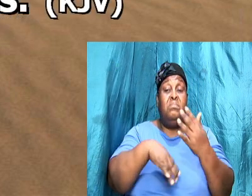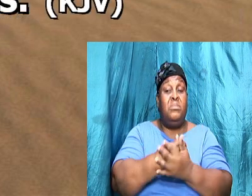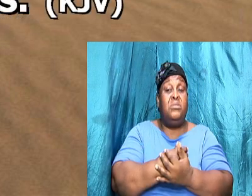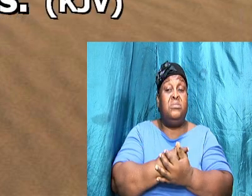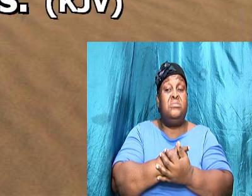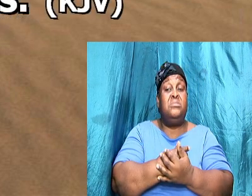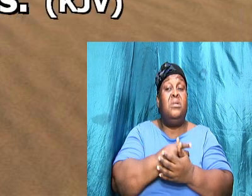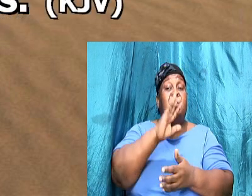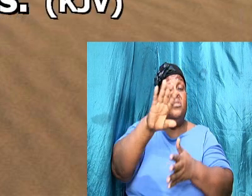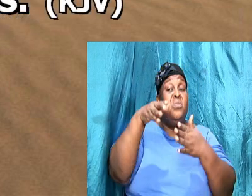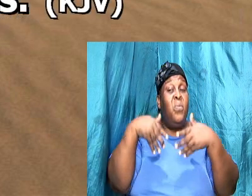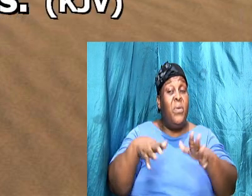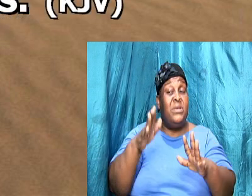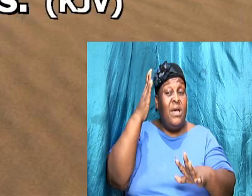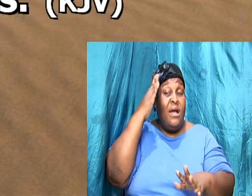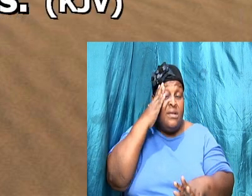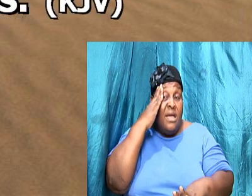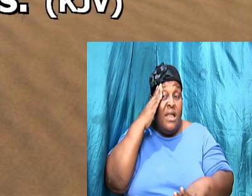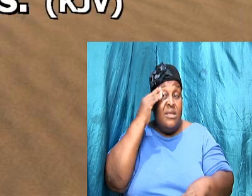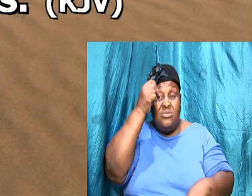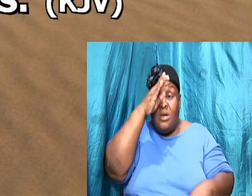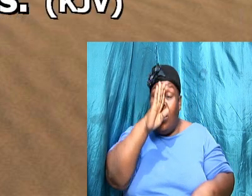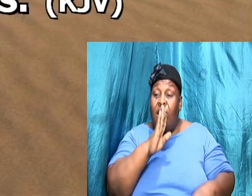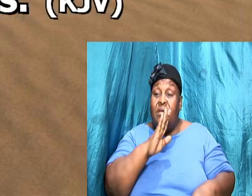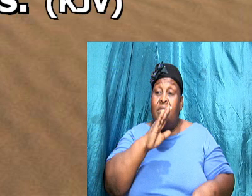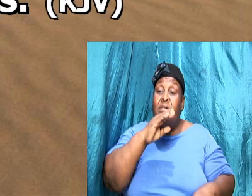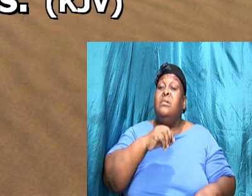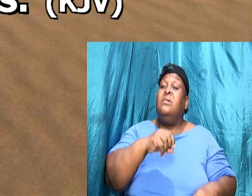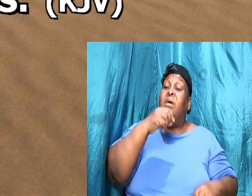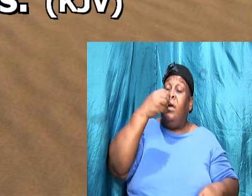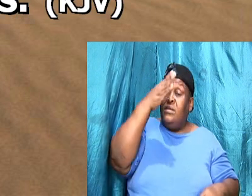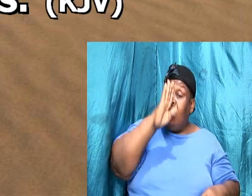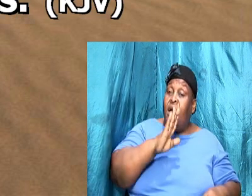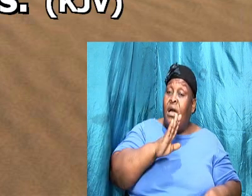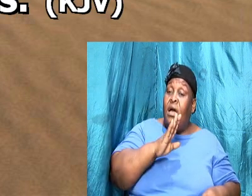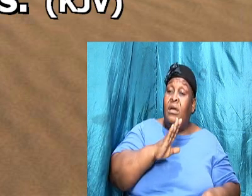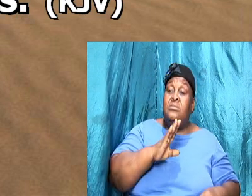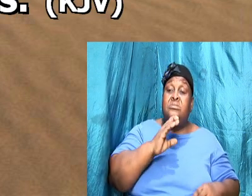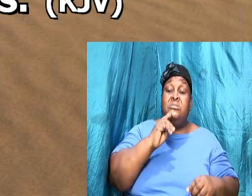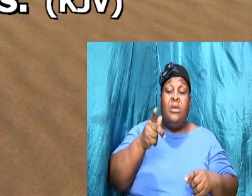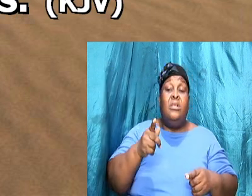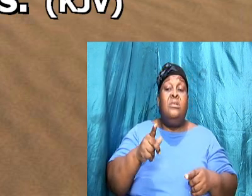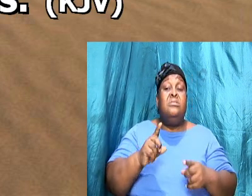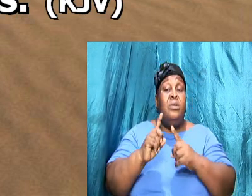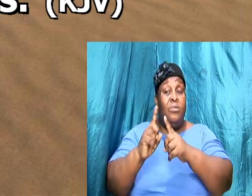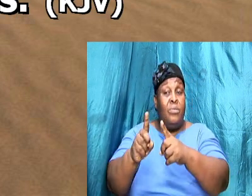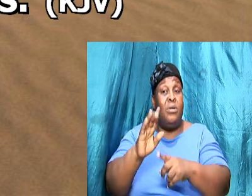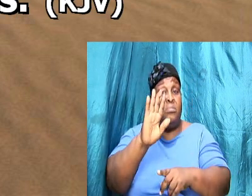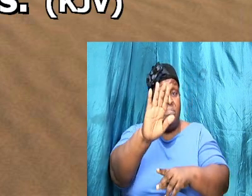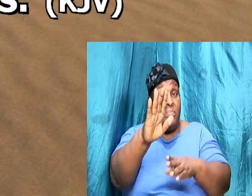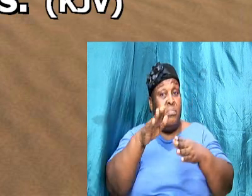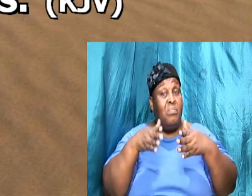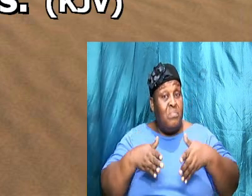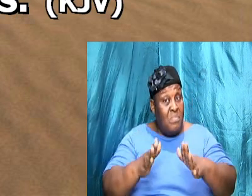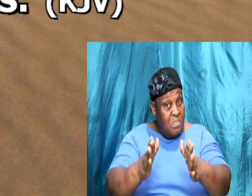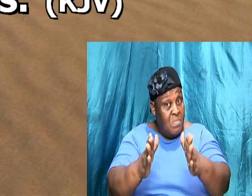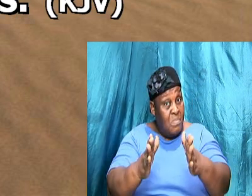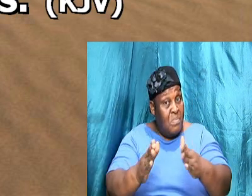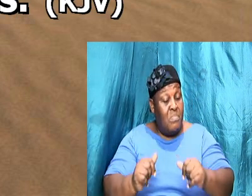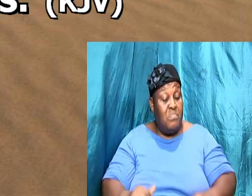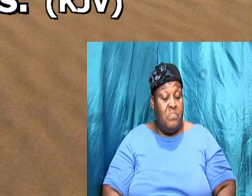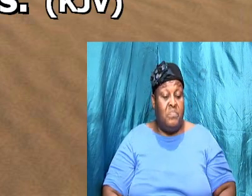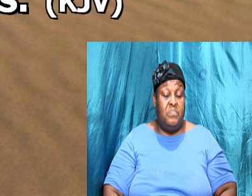in all thy ways acknowledge him and he shall direct thy